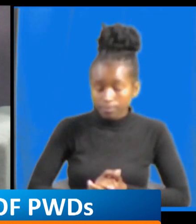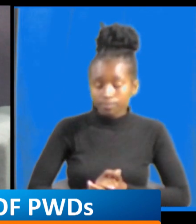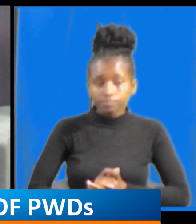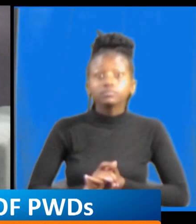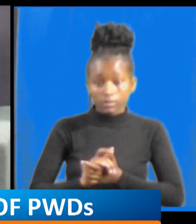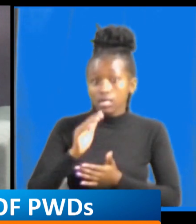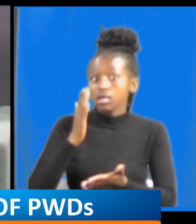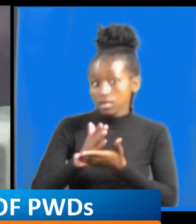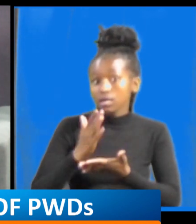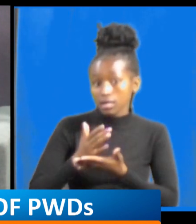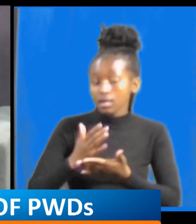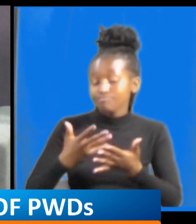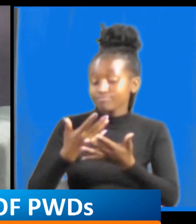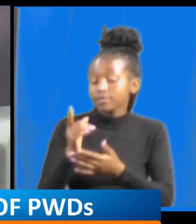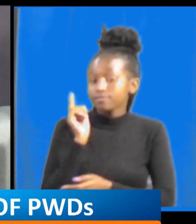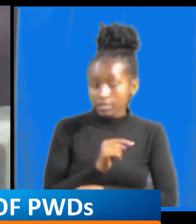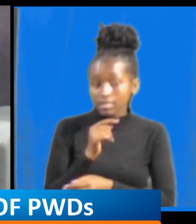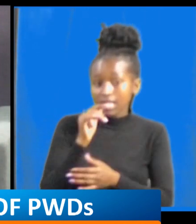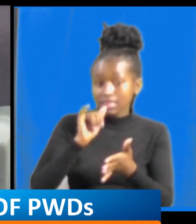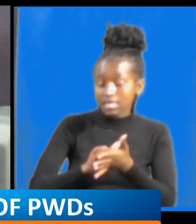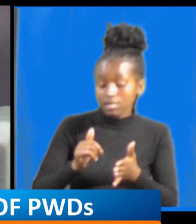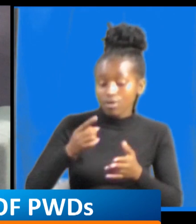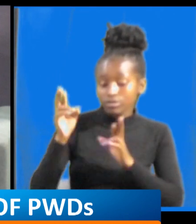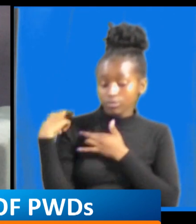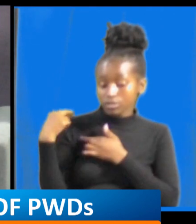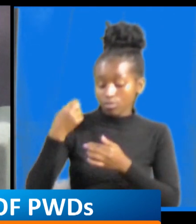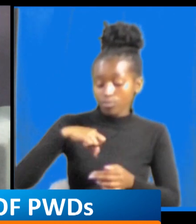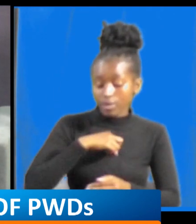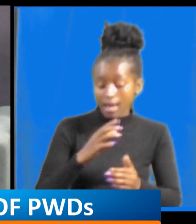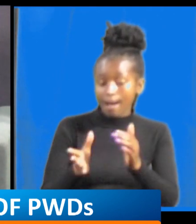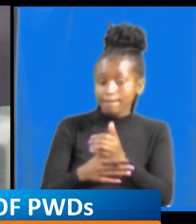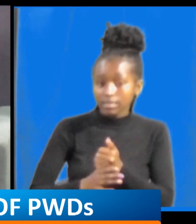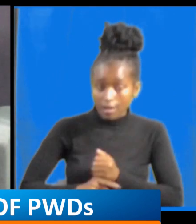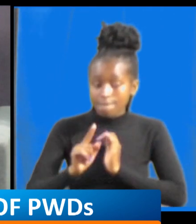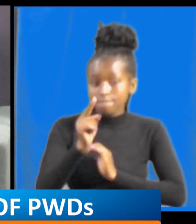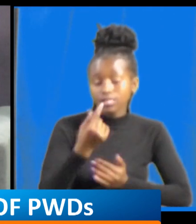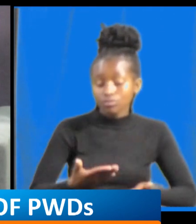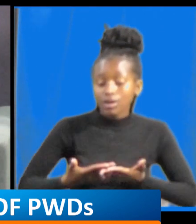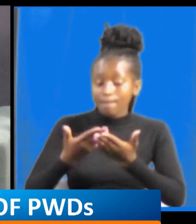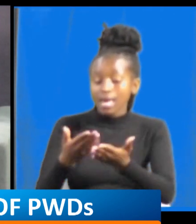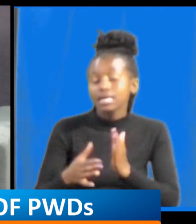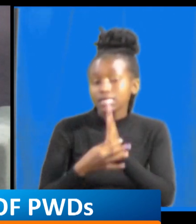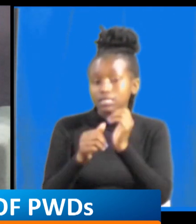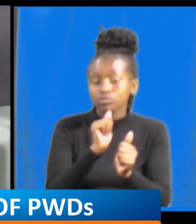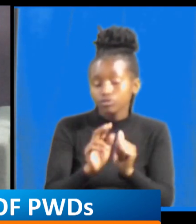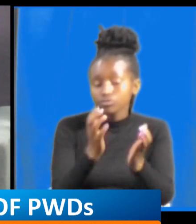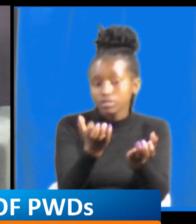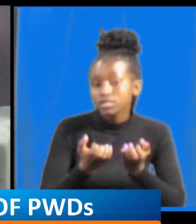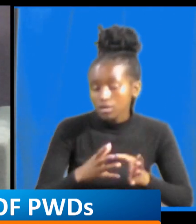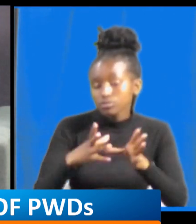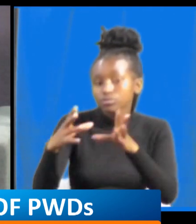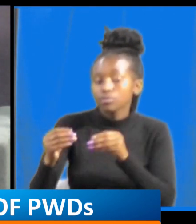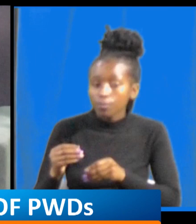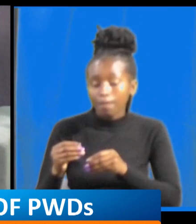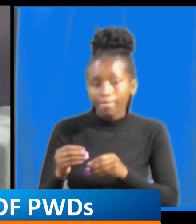role as ambassadors we we we are first of what we are given the skills that we needed to to go to